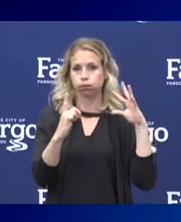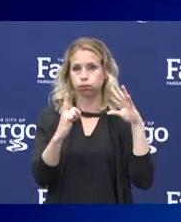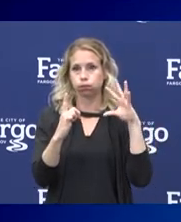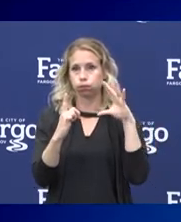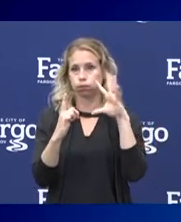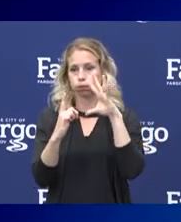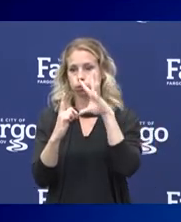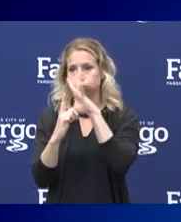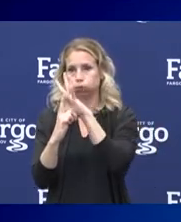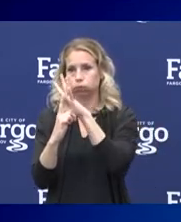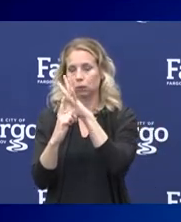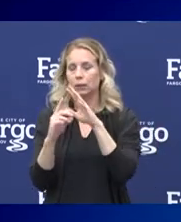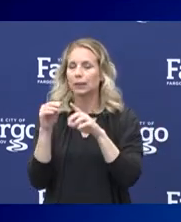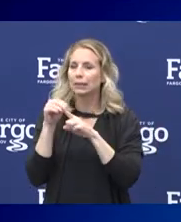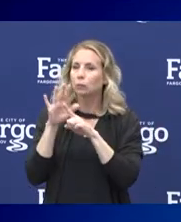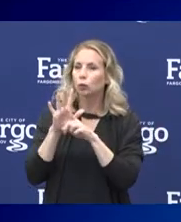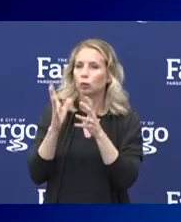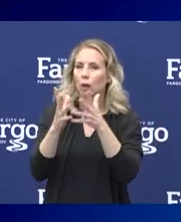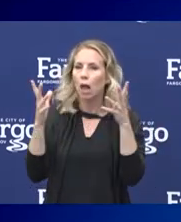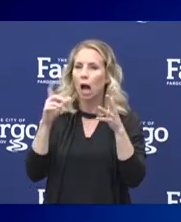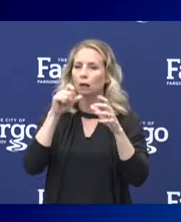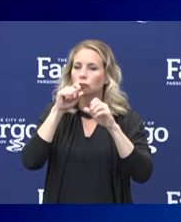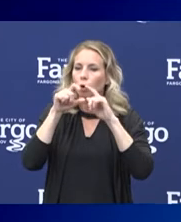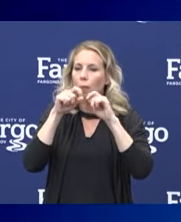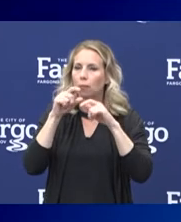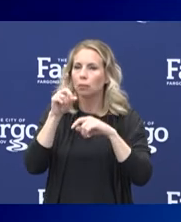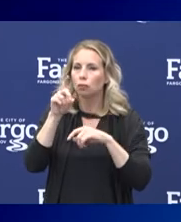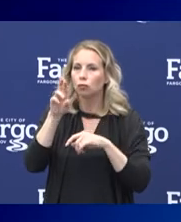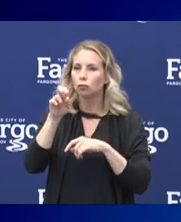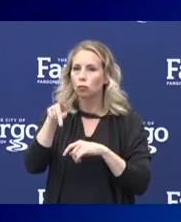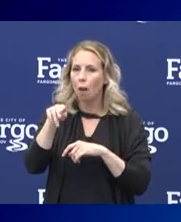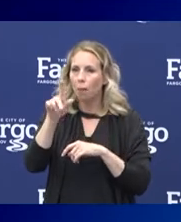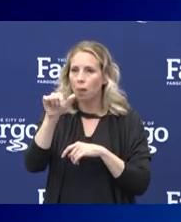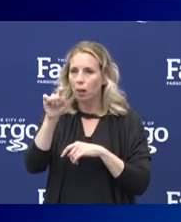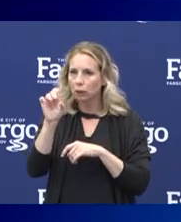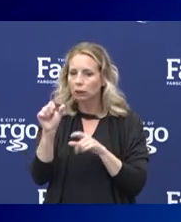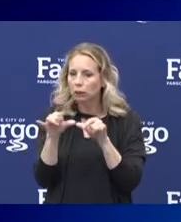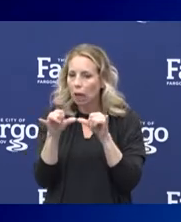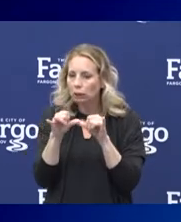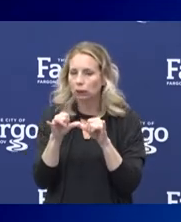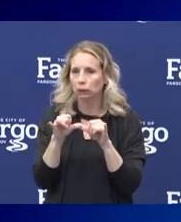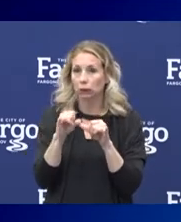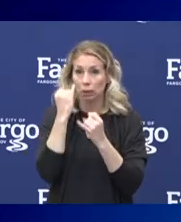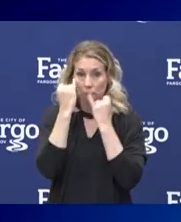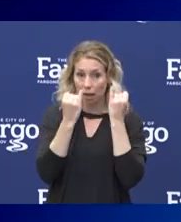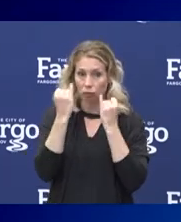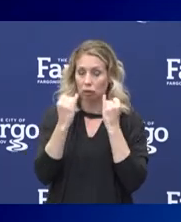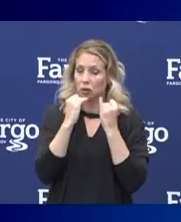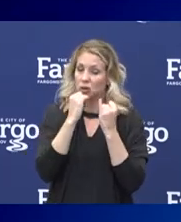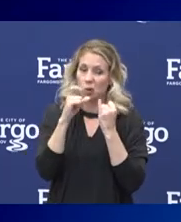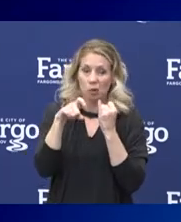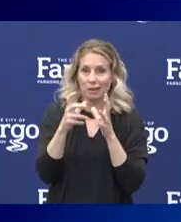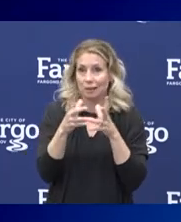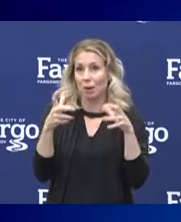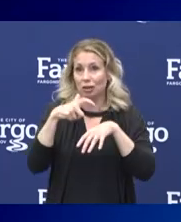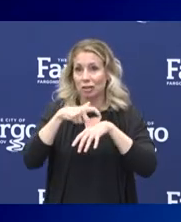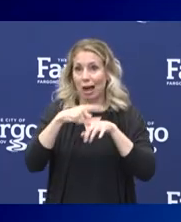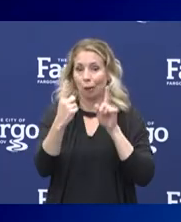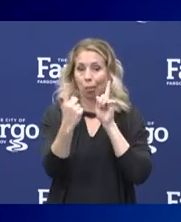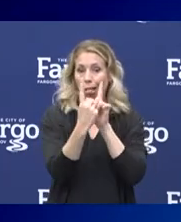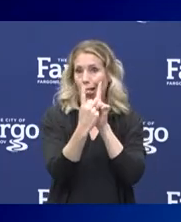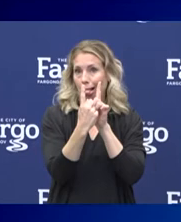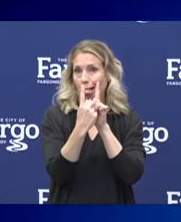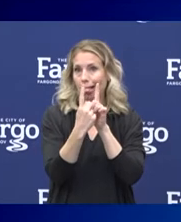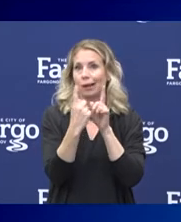sizes that is a greater volume of virus. And you can imagine that you don't need to be as much time when you're in the presence of someone